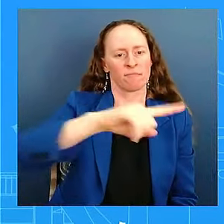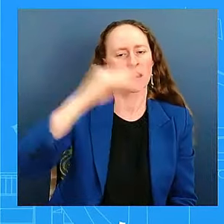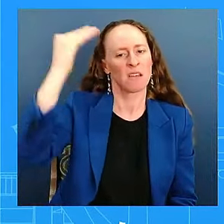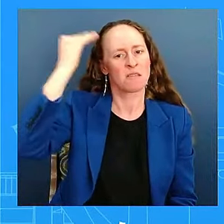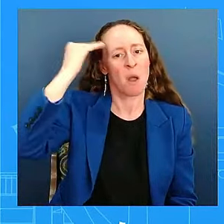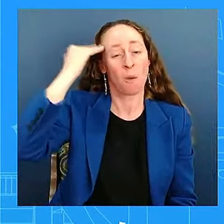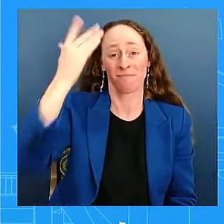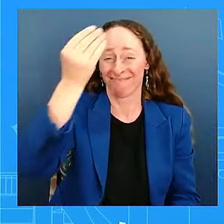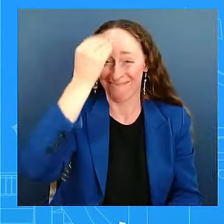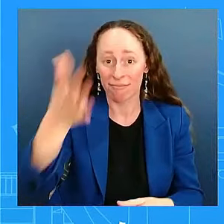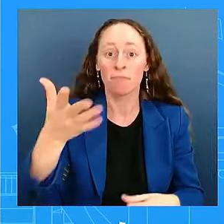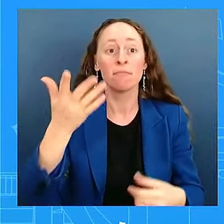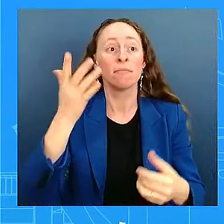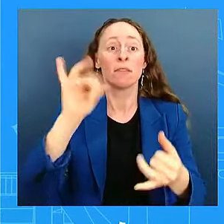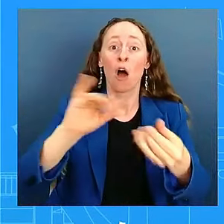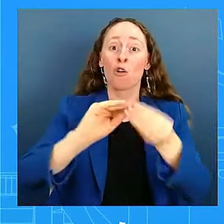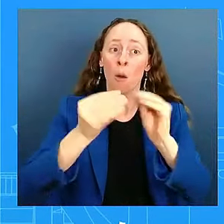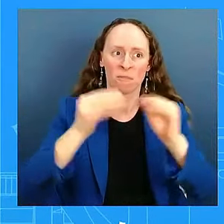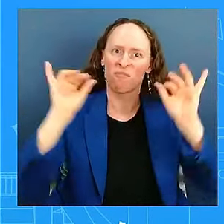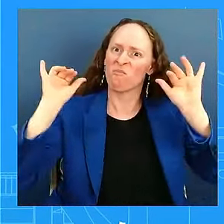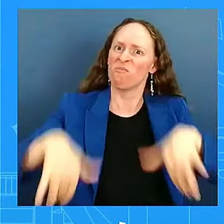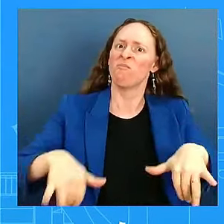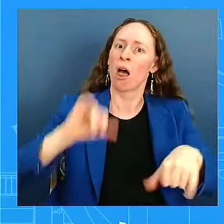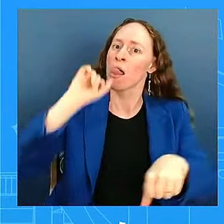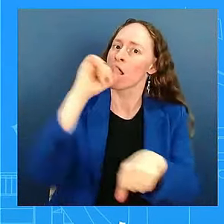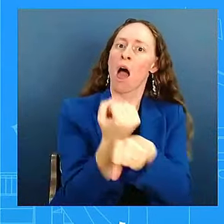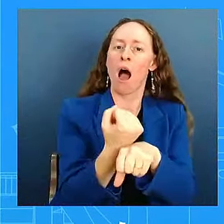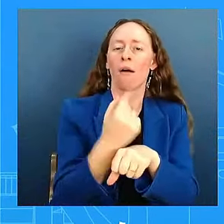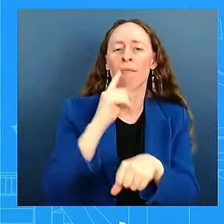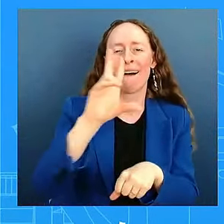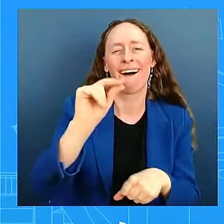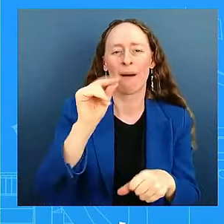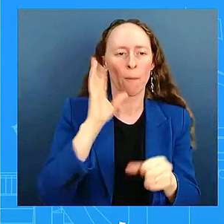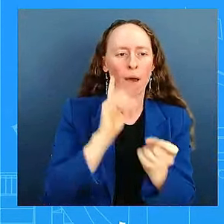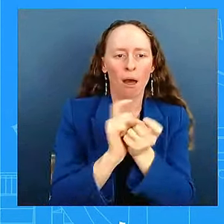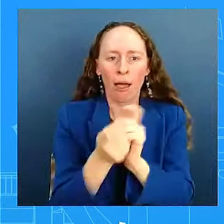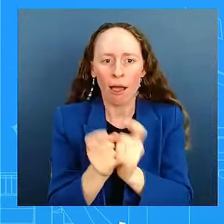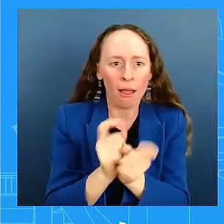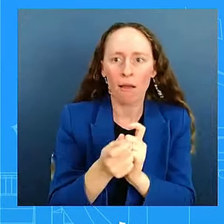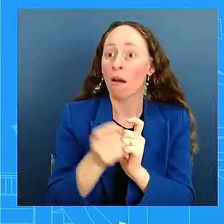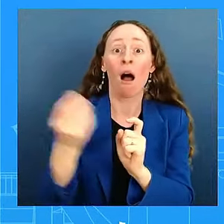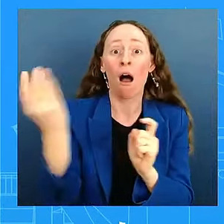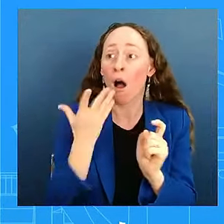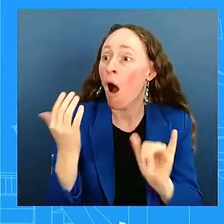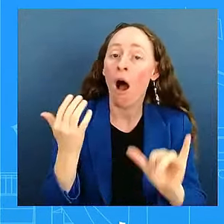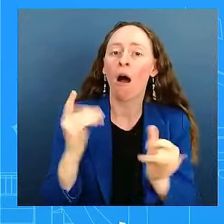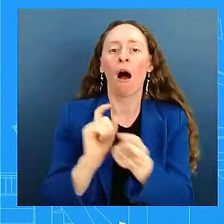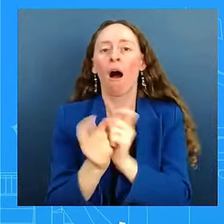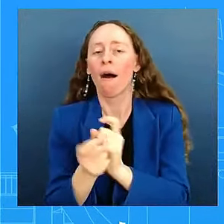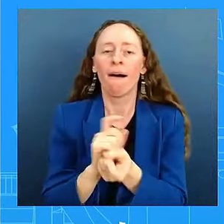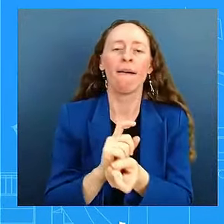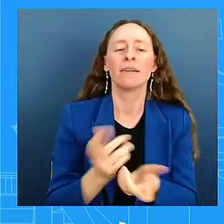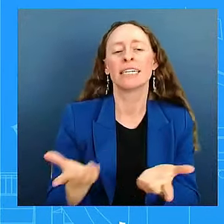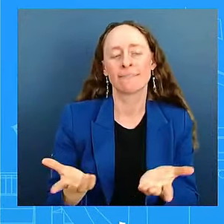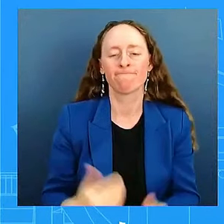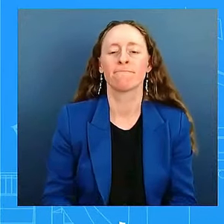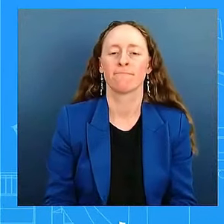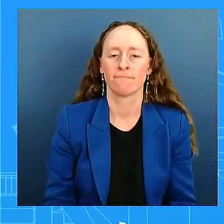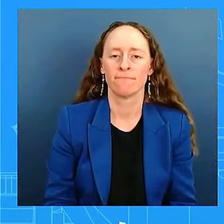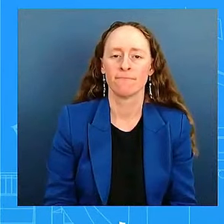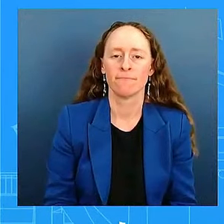change minute by minute and hour by hour. But just as devastating as the hurricane has been,